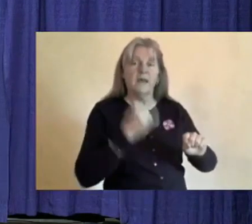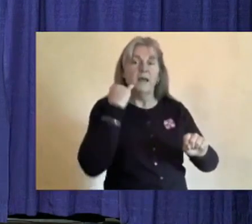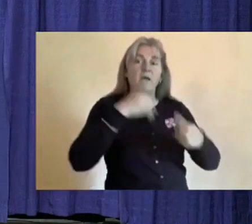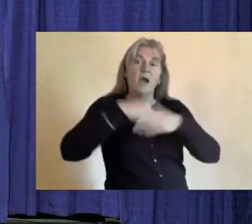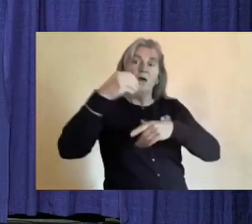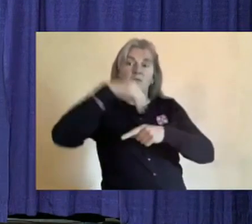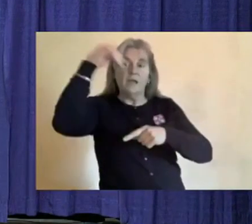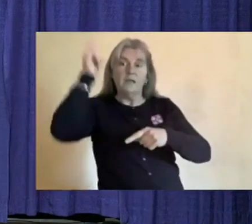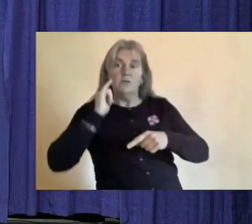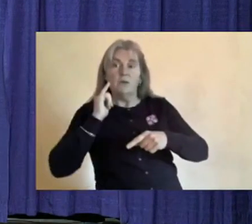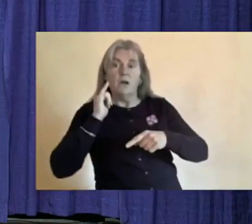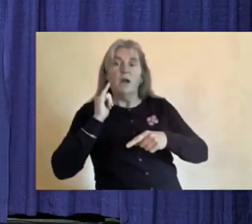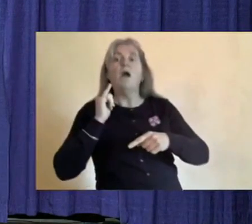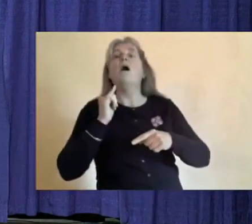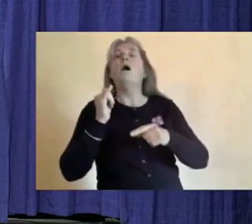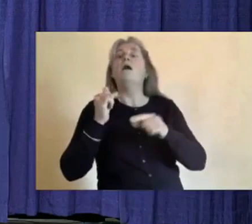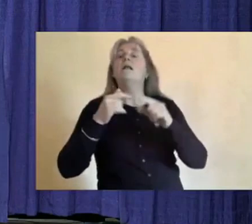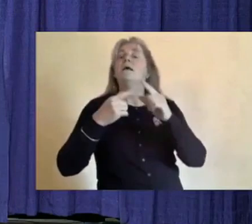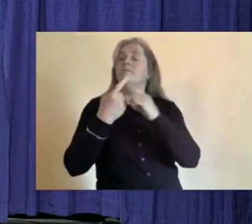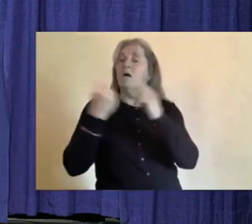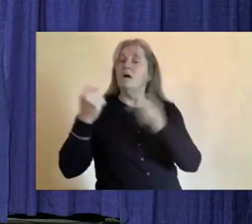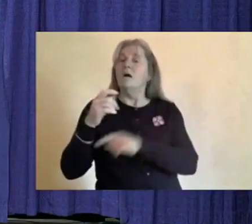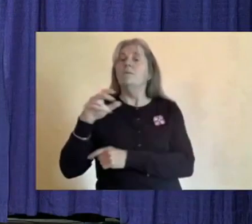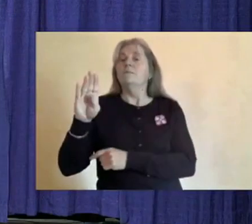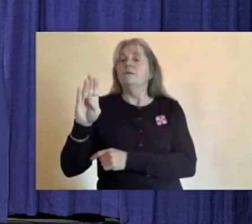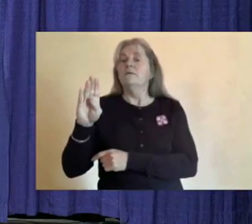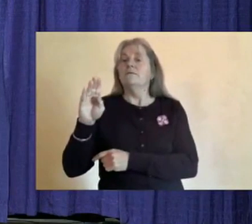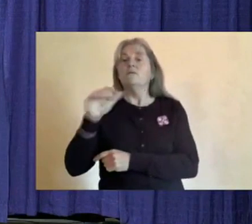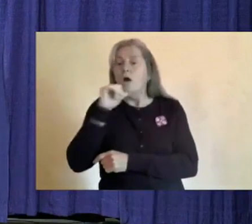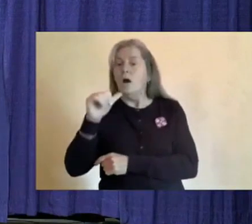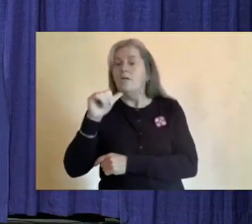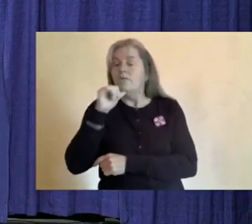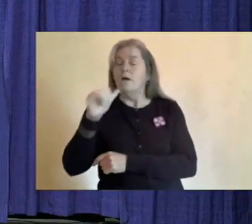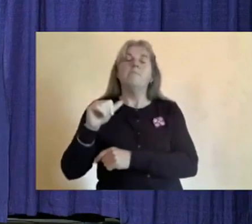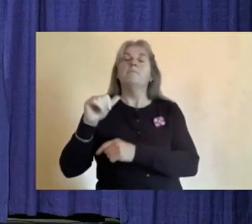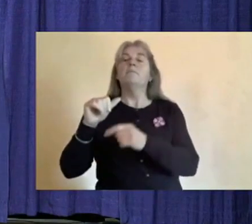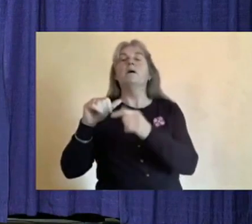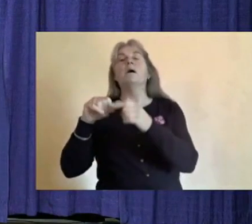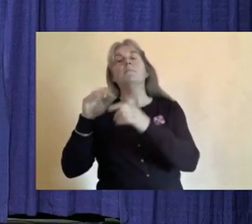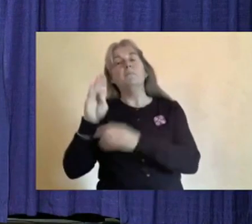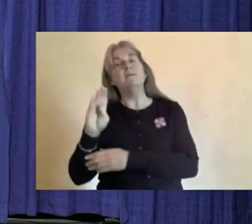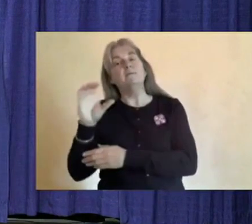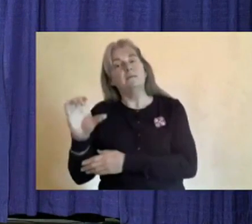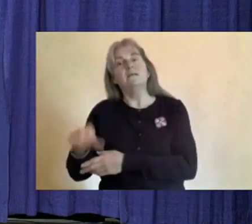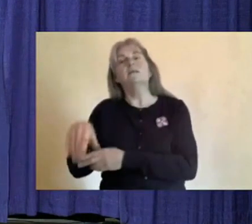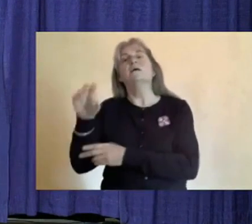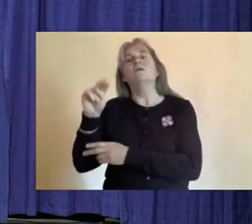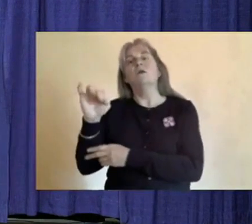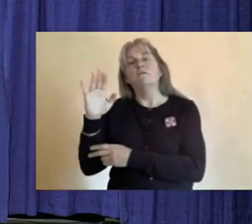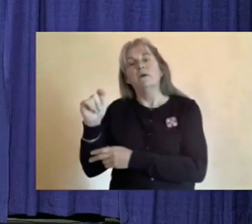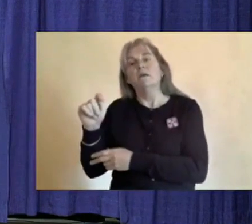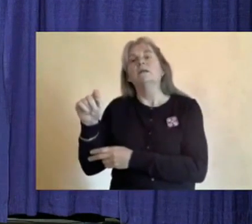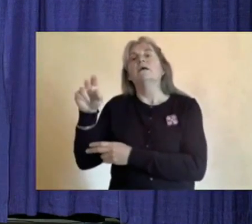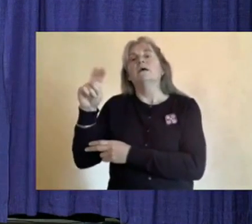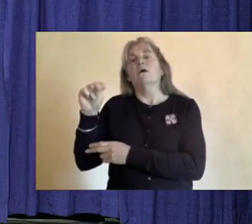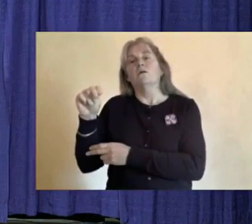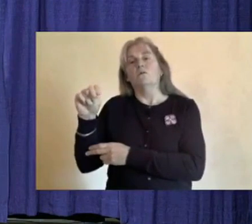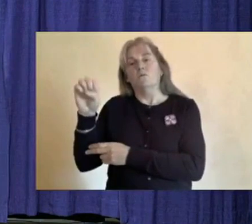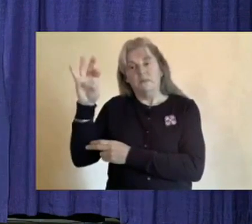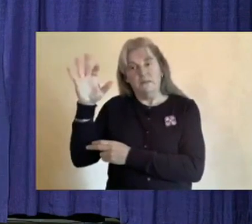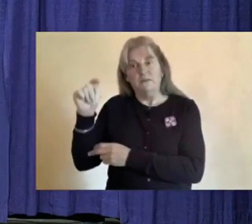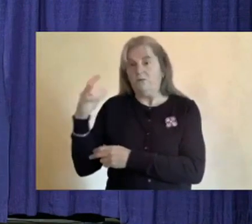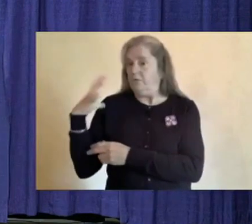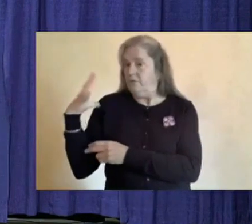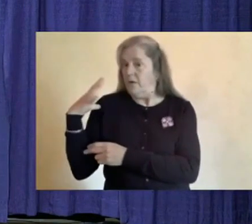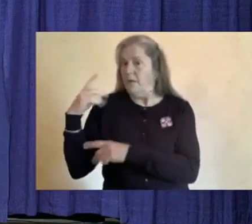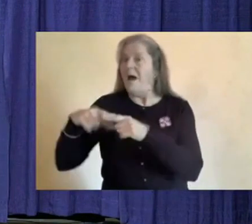Columbia and the other territories, and it also includes the requirement for those transiting through our territory to do